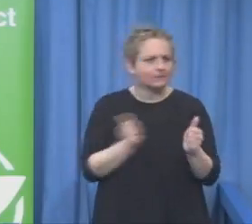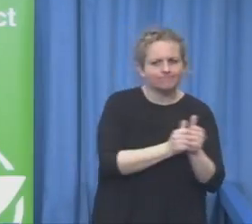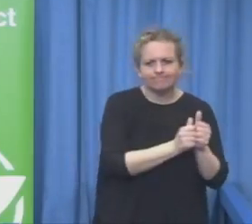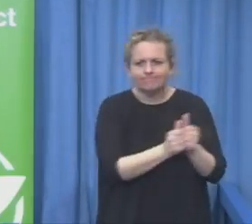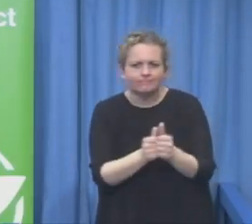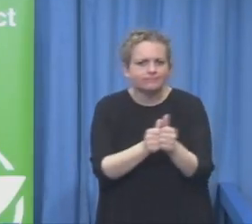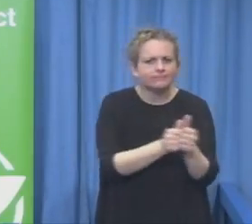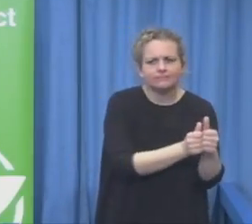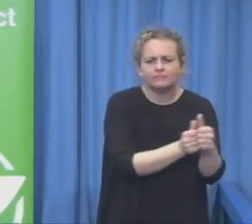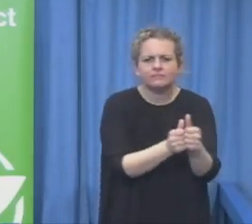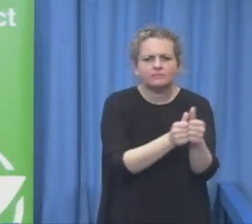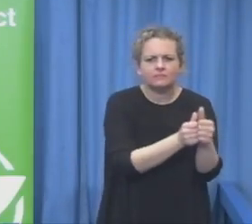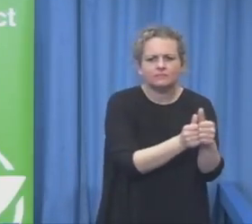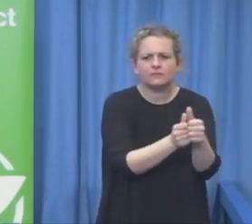add?